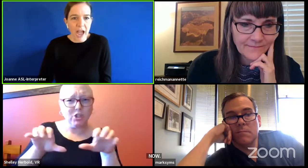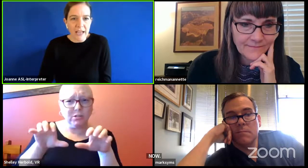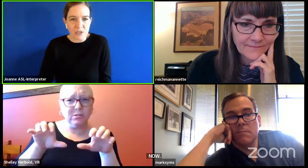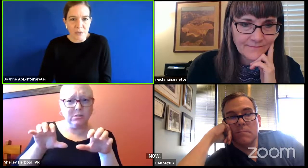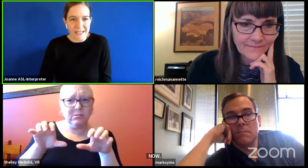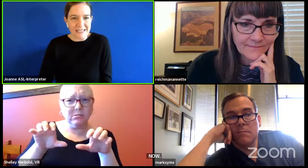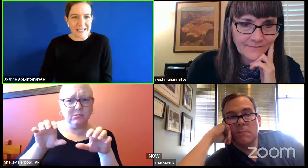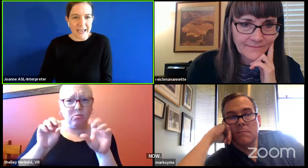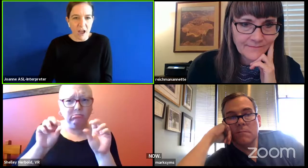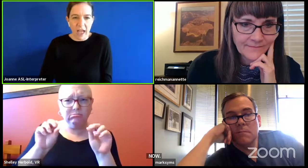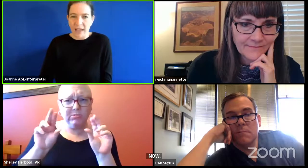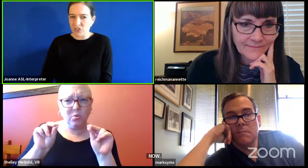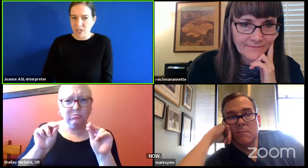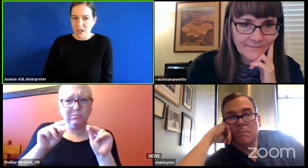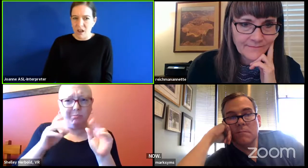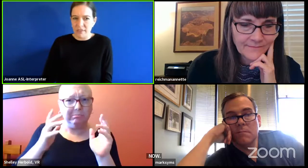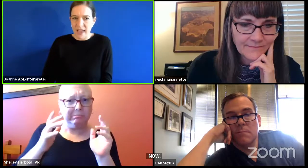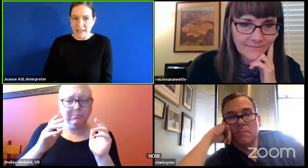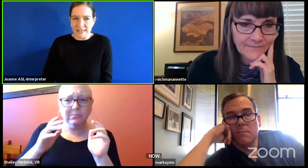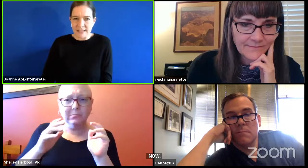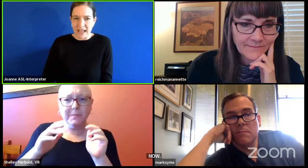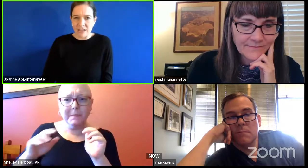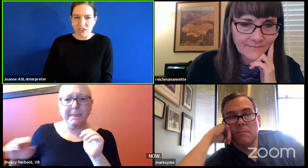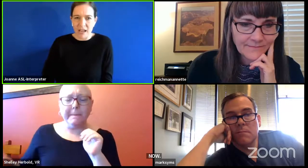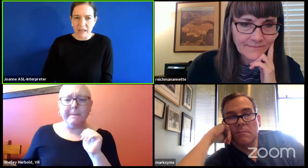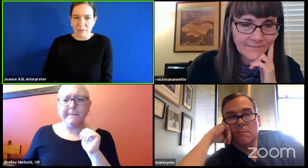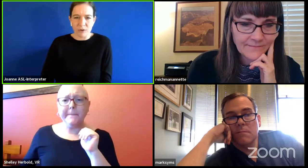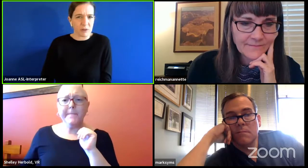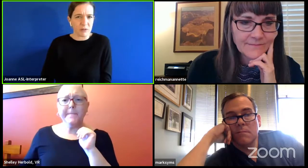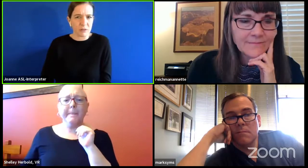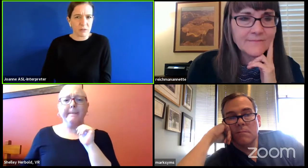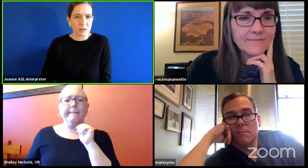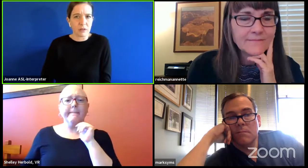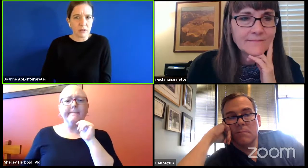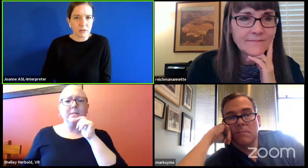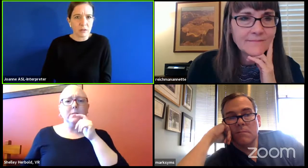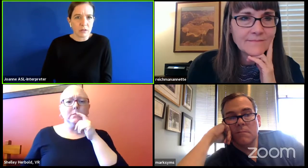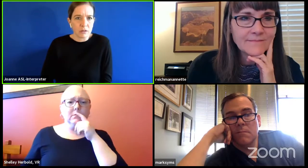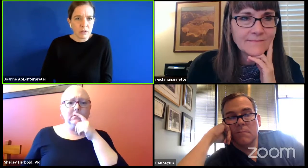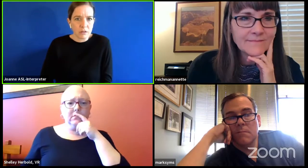contract do we need to take action on that is it an action item or